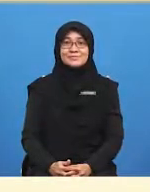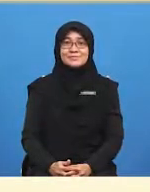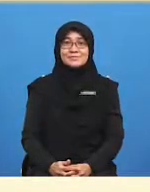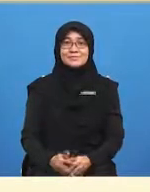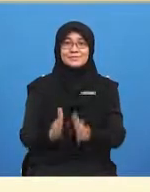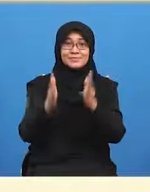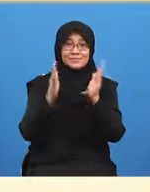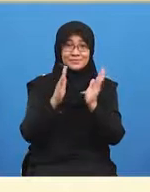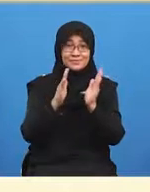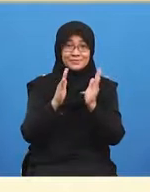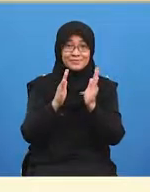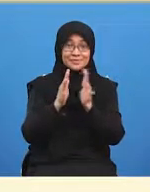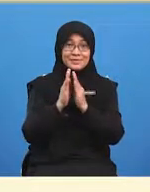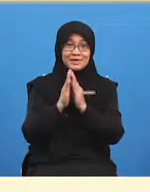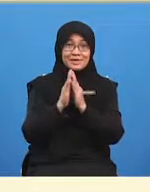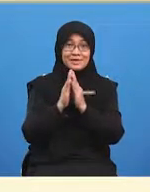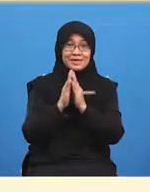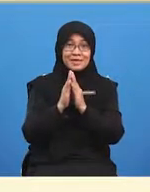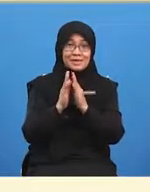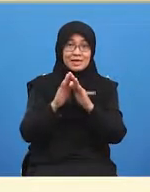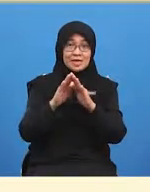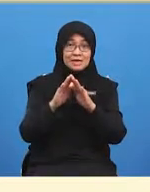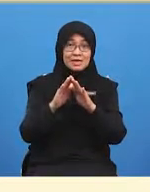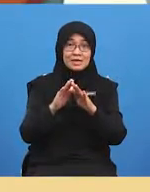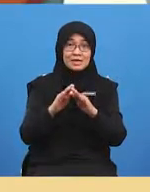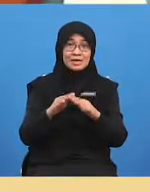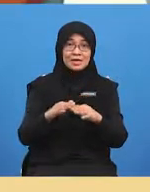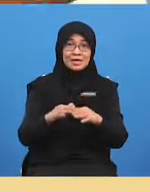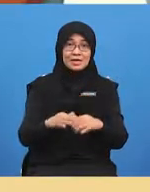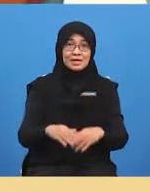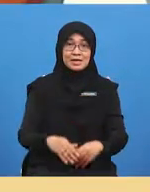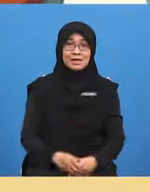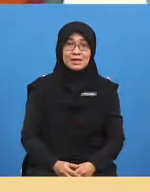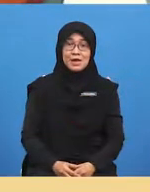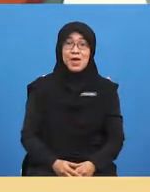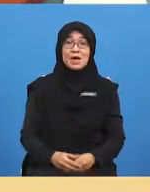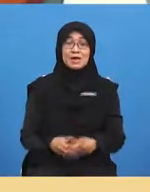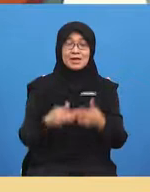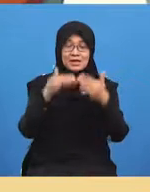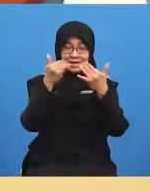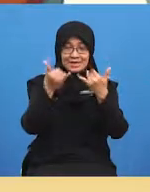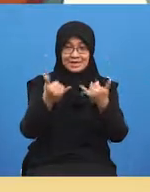back up like a pencil and we are going to pop down three two one